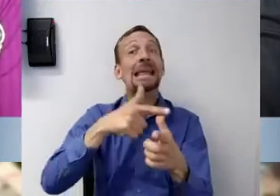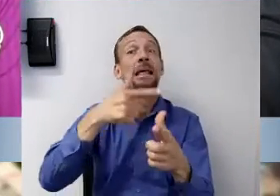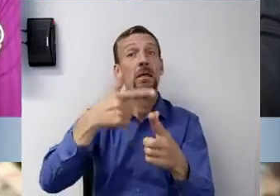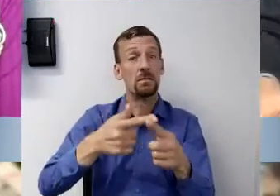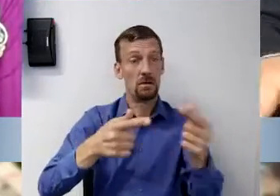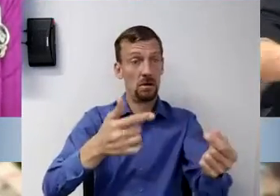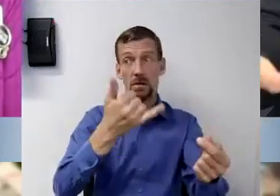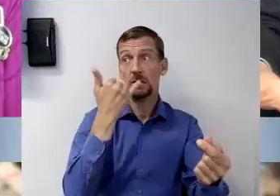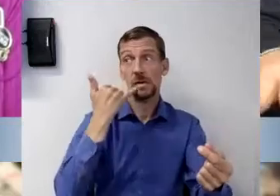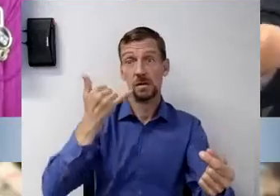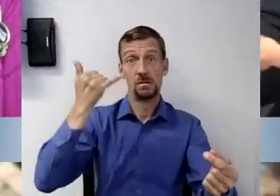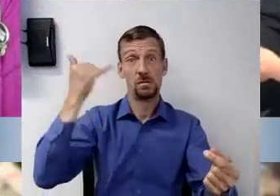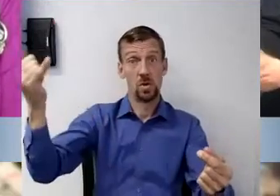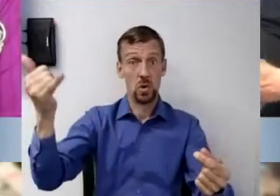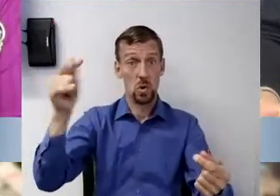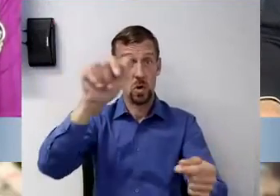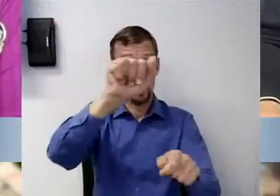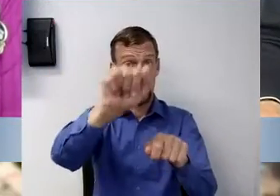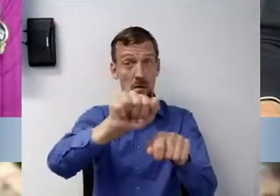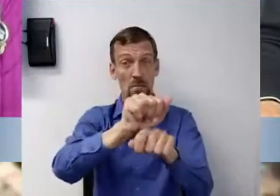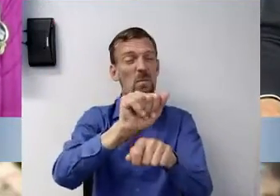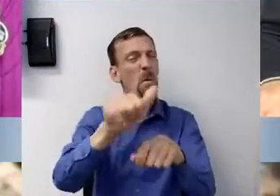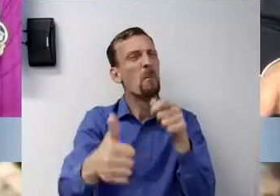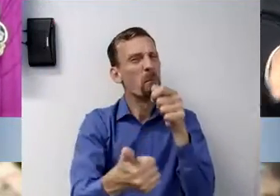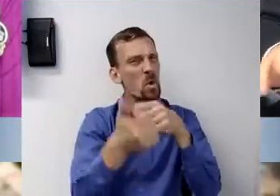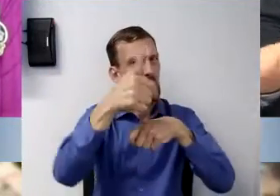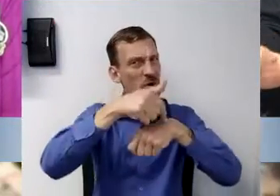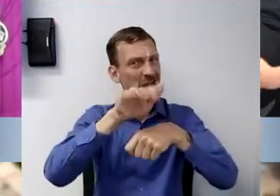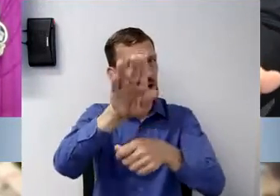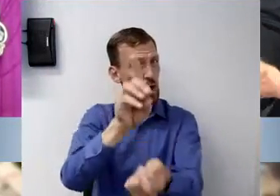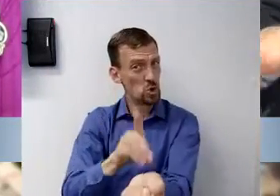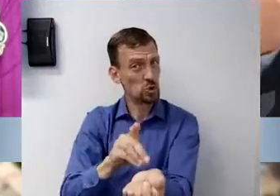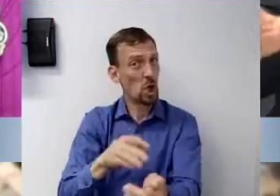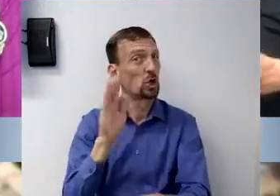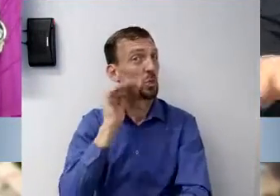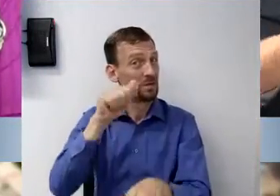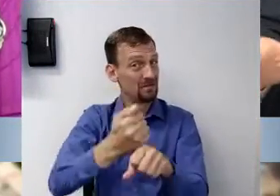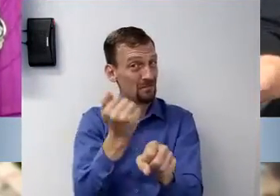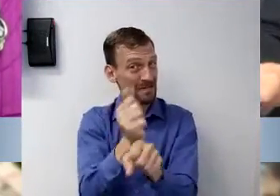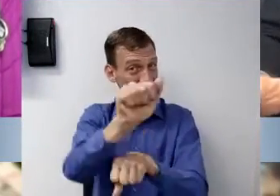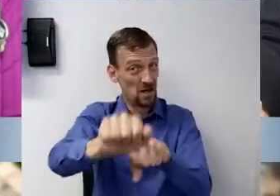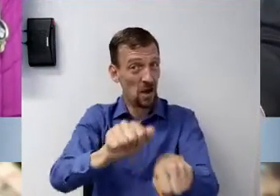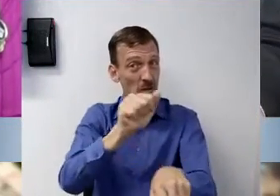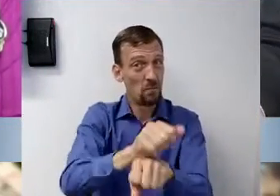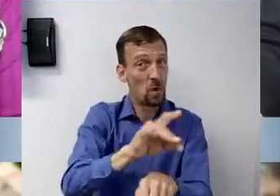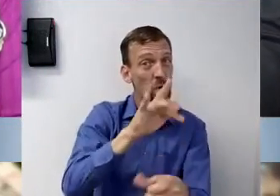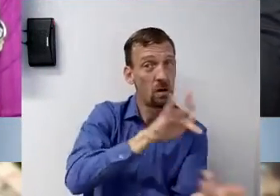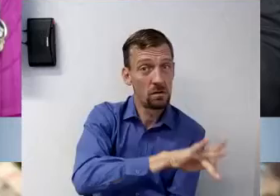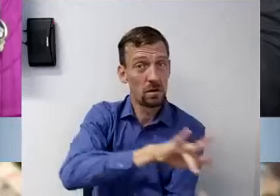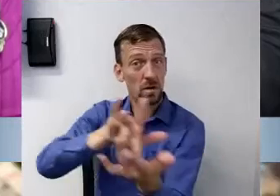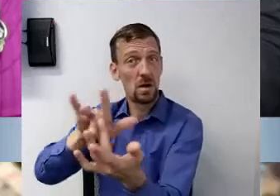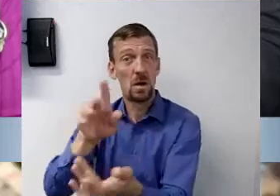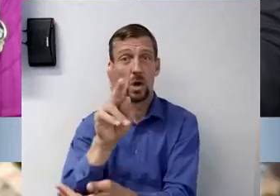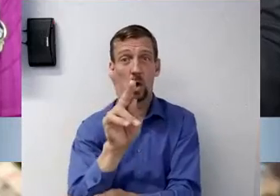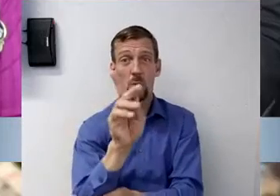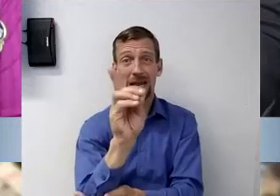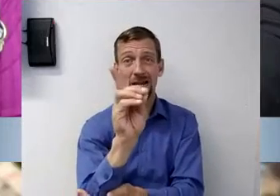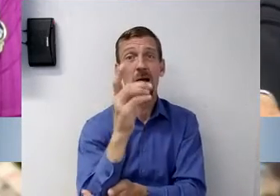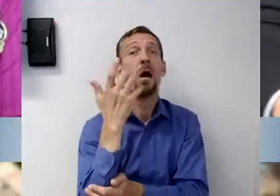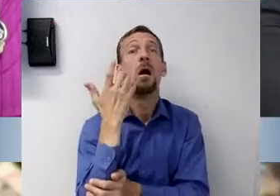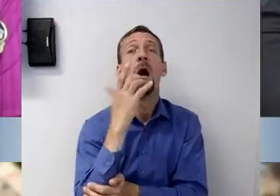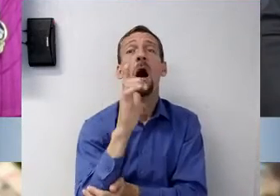appointment, and usually your physician will make an appointment, um, or go through our Quia Delta hotline. Uh,